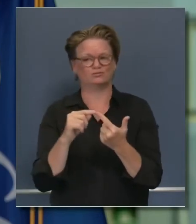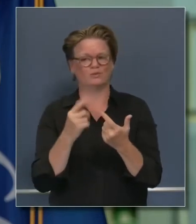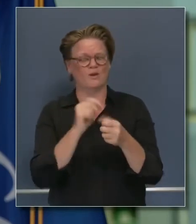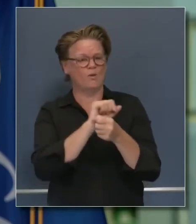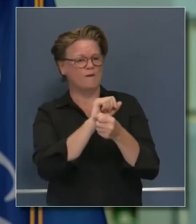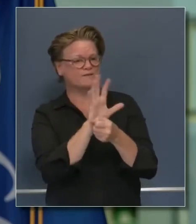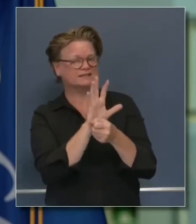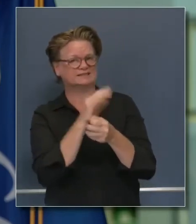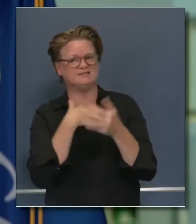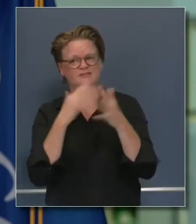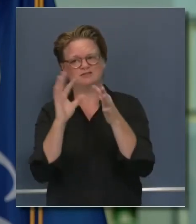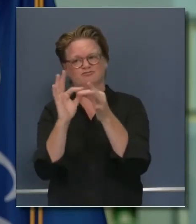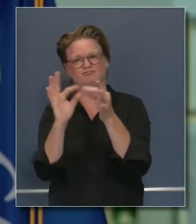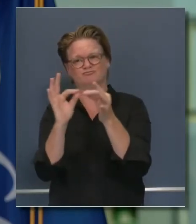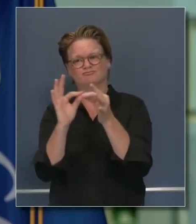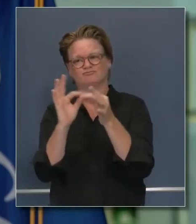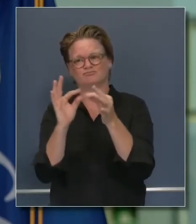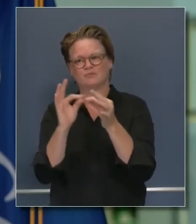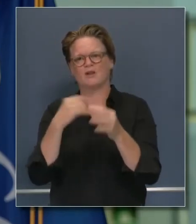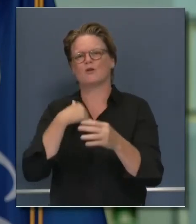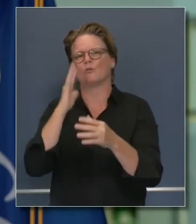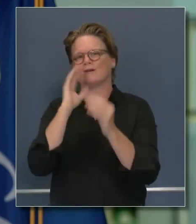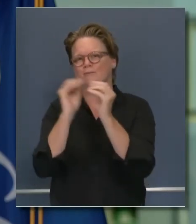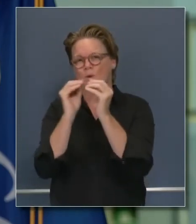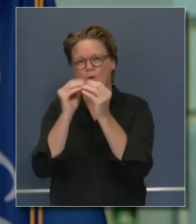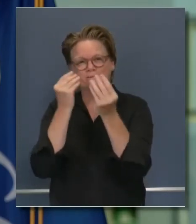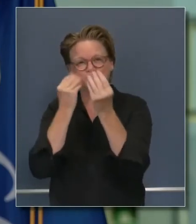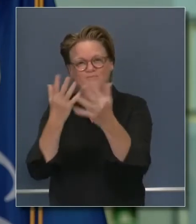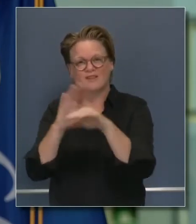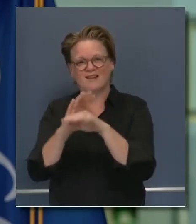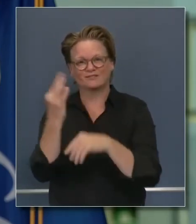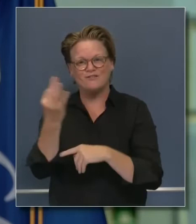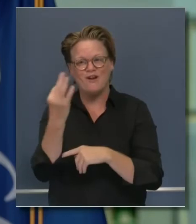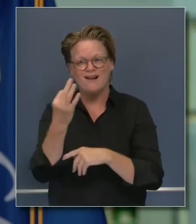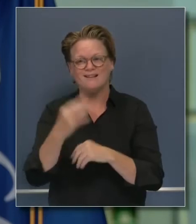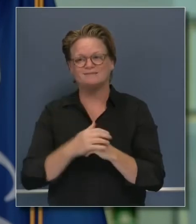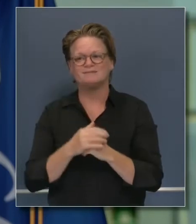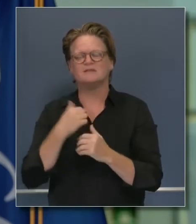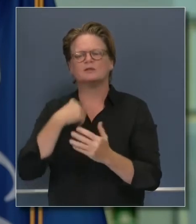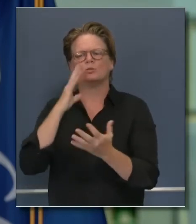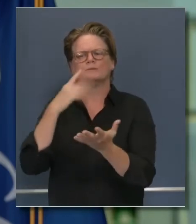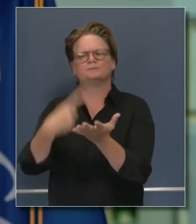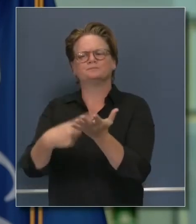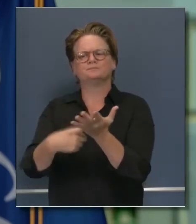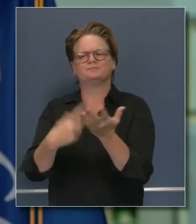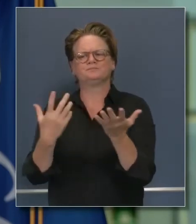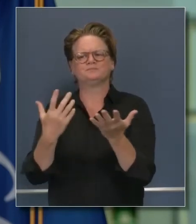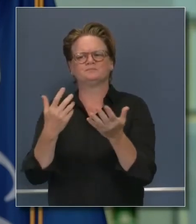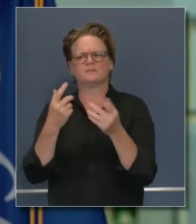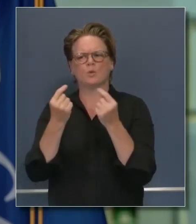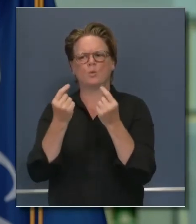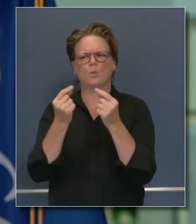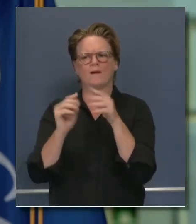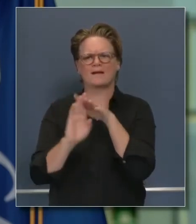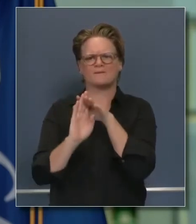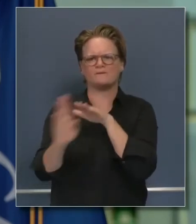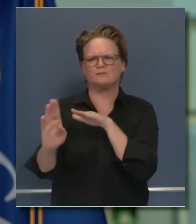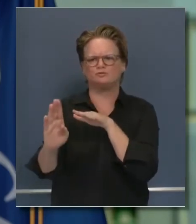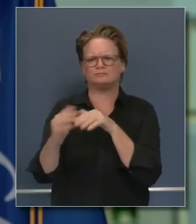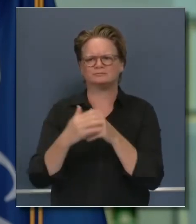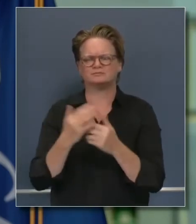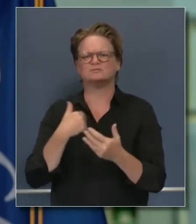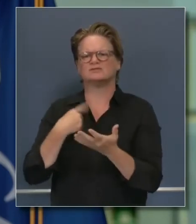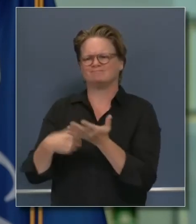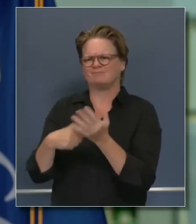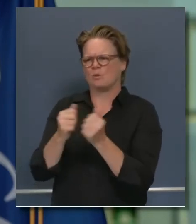continuing to work very close on evictions with the legislature, working with the legislature to get through